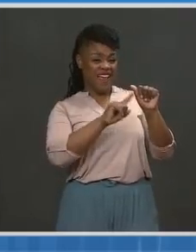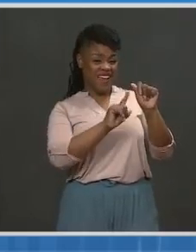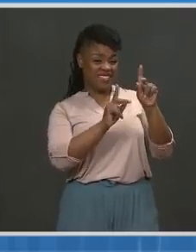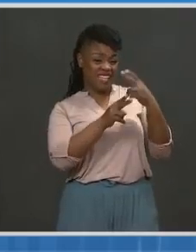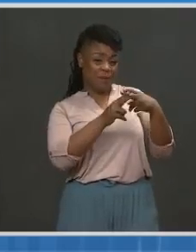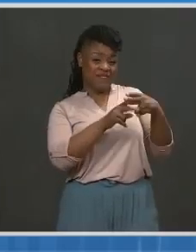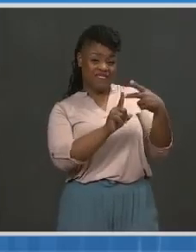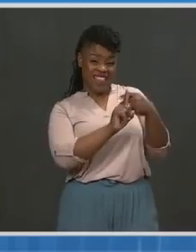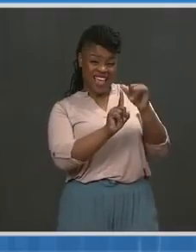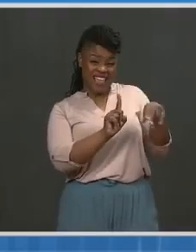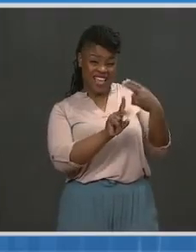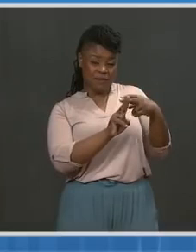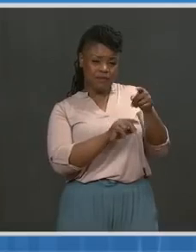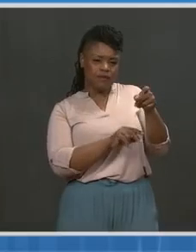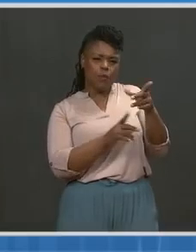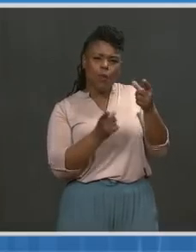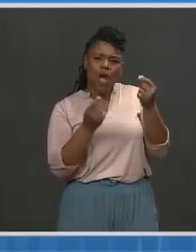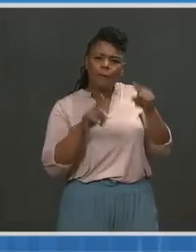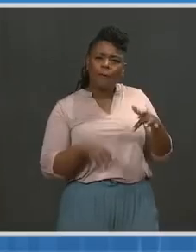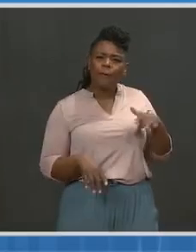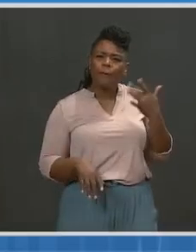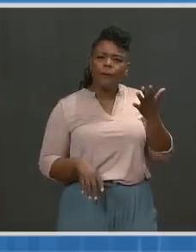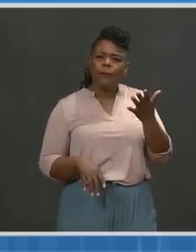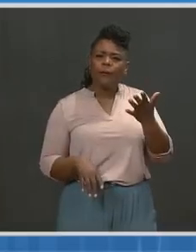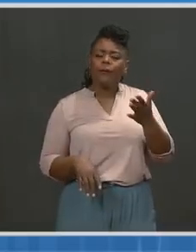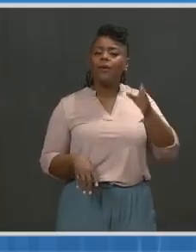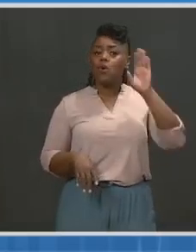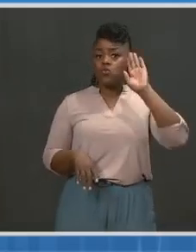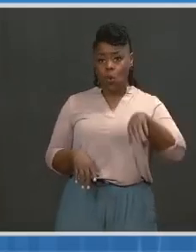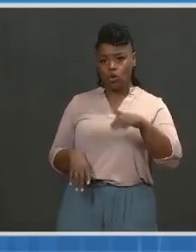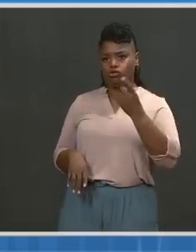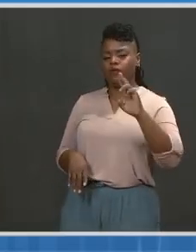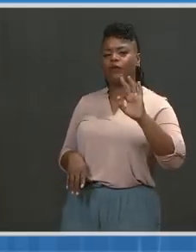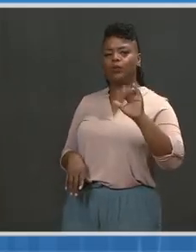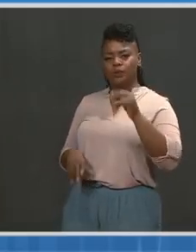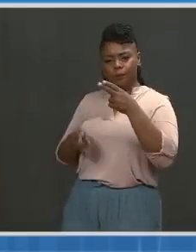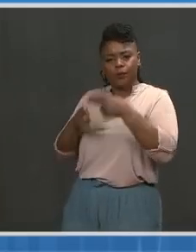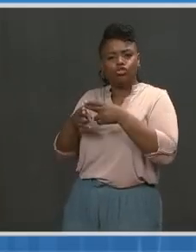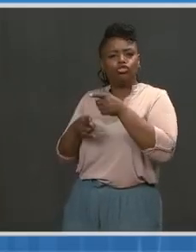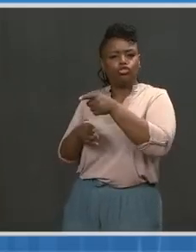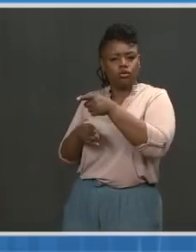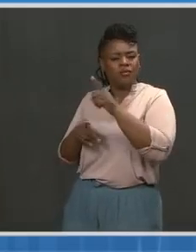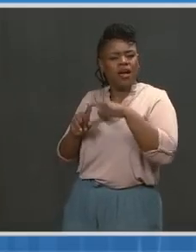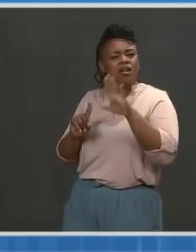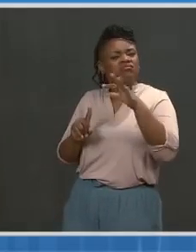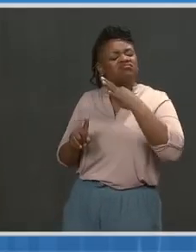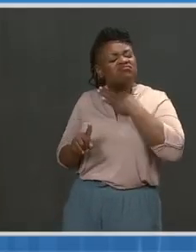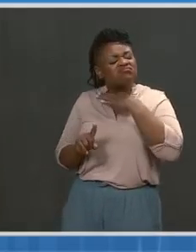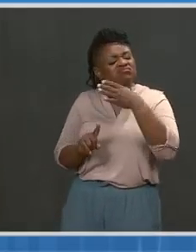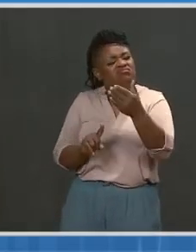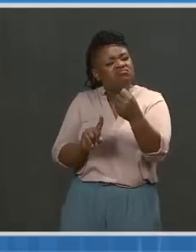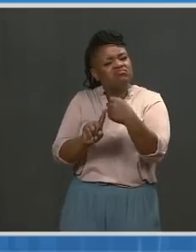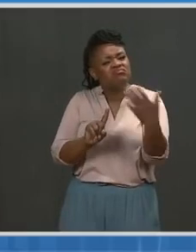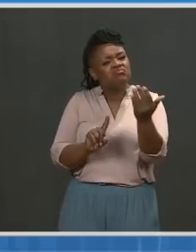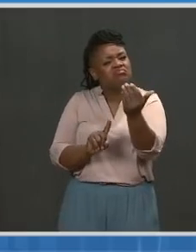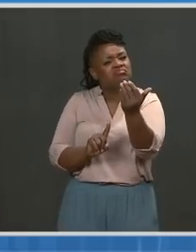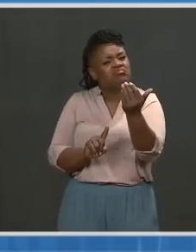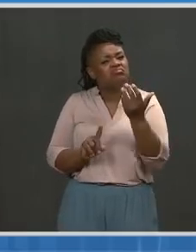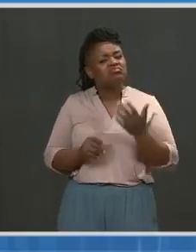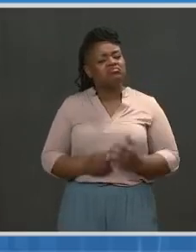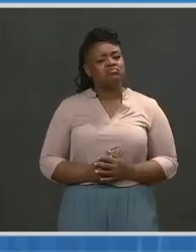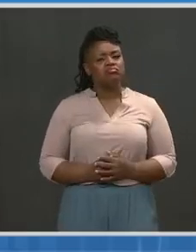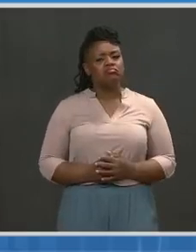communications from the data Safety Monitoring Board. Dr. Fauci, know you talked about it a number of times yesterday, but if you could provide any more clarity,